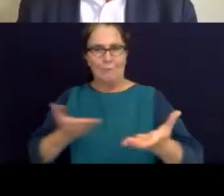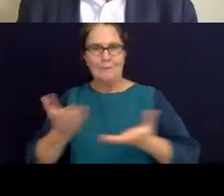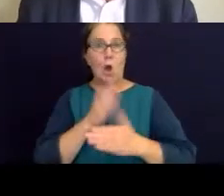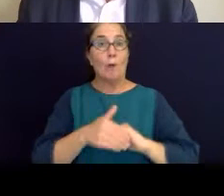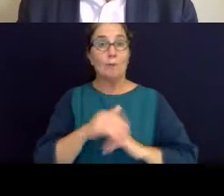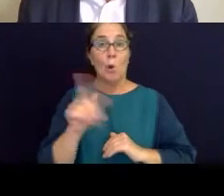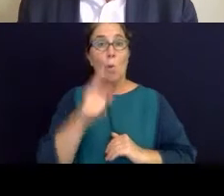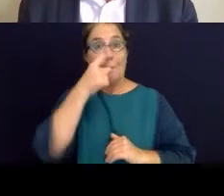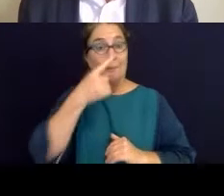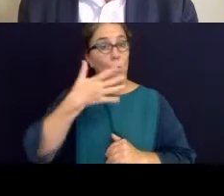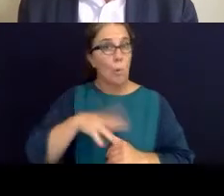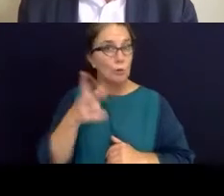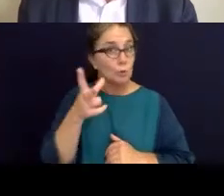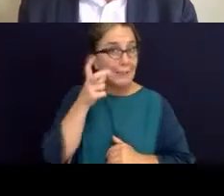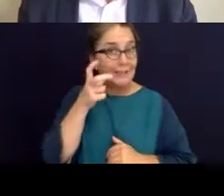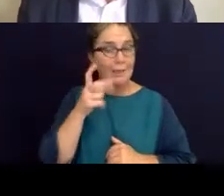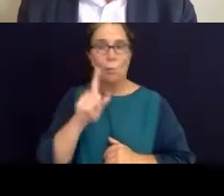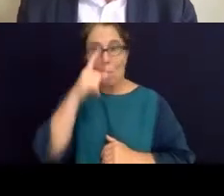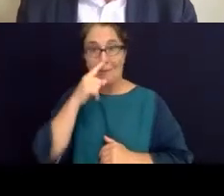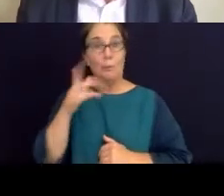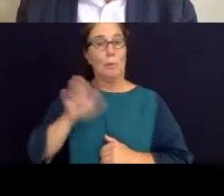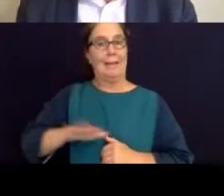what they need to hear. And I think, to be fair,